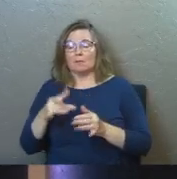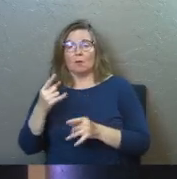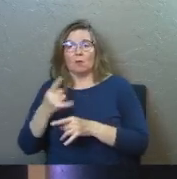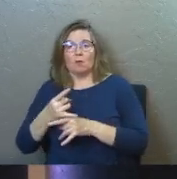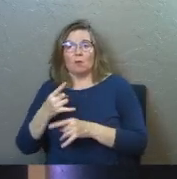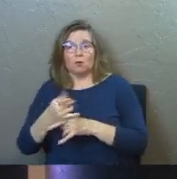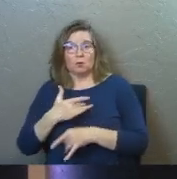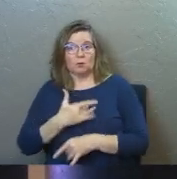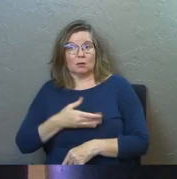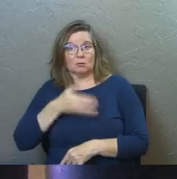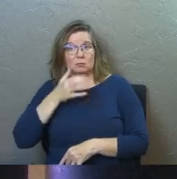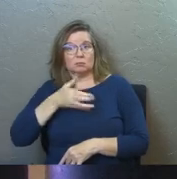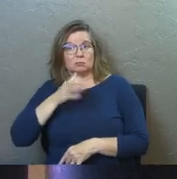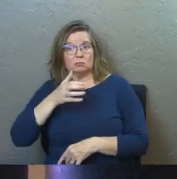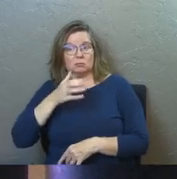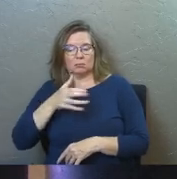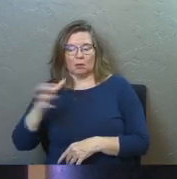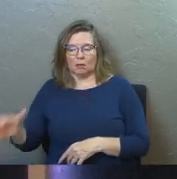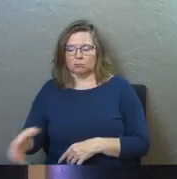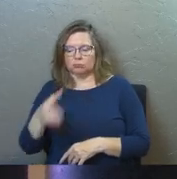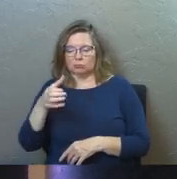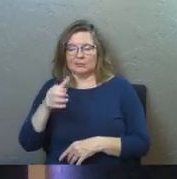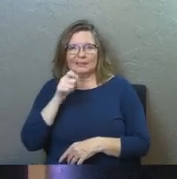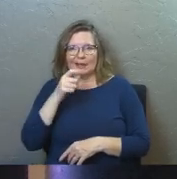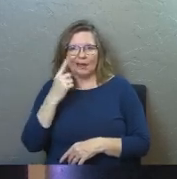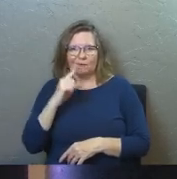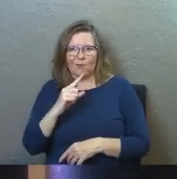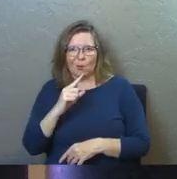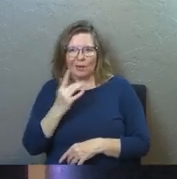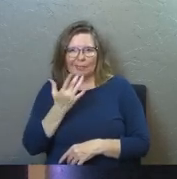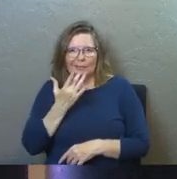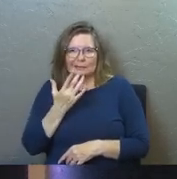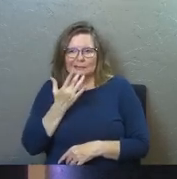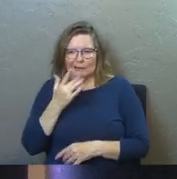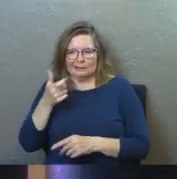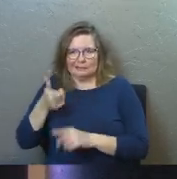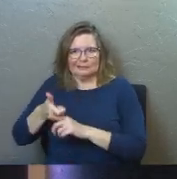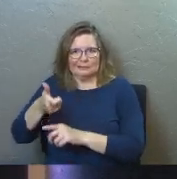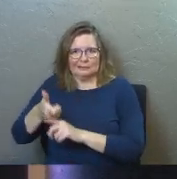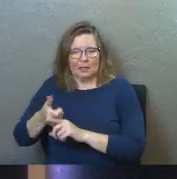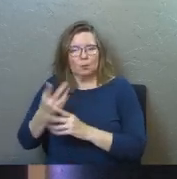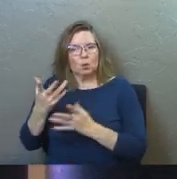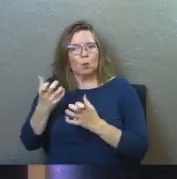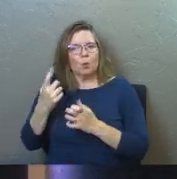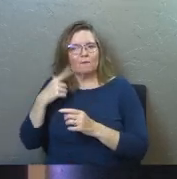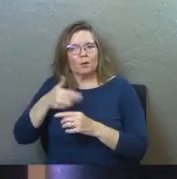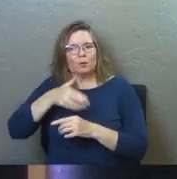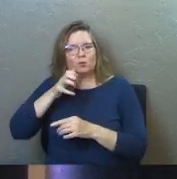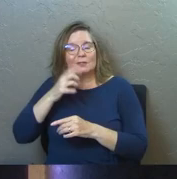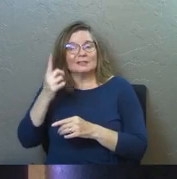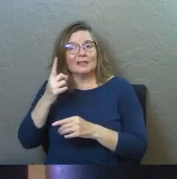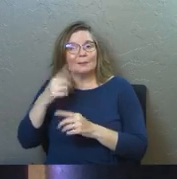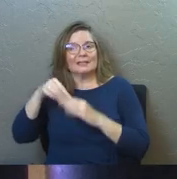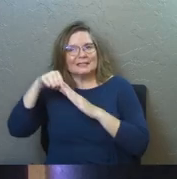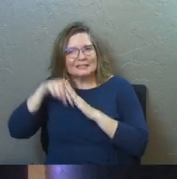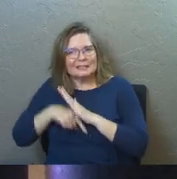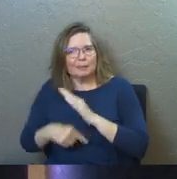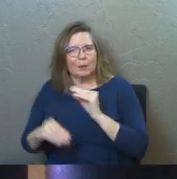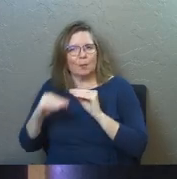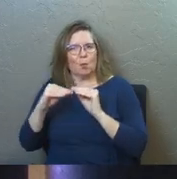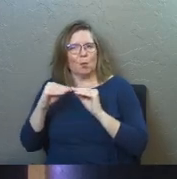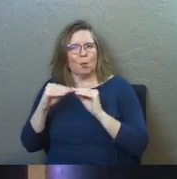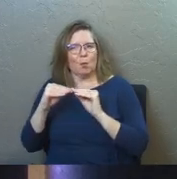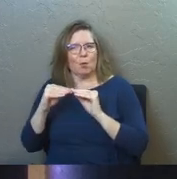much, you're reaching for the bottle, not just for the liquid that's in it, what you want from the drink is something deeper,